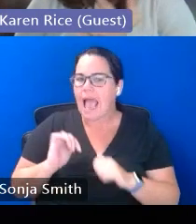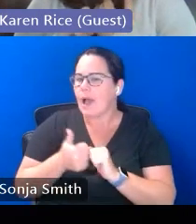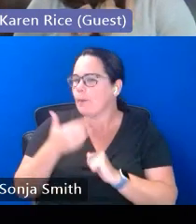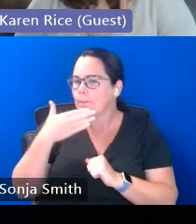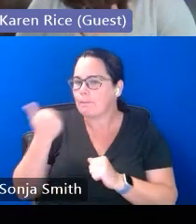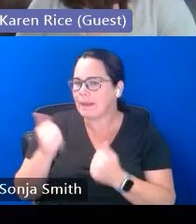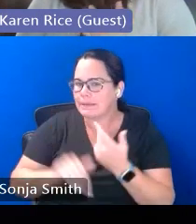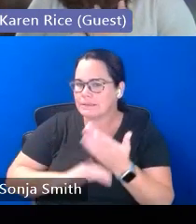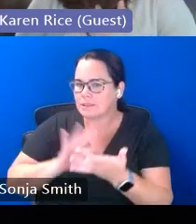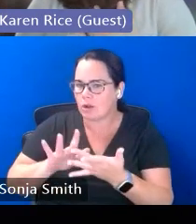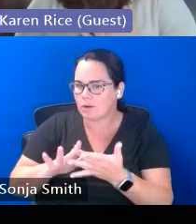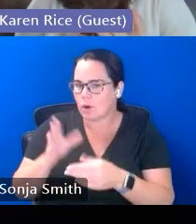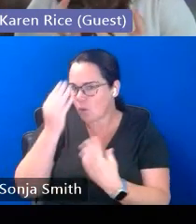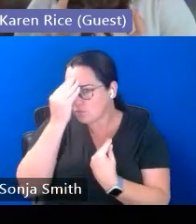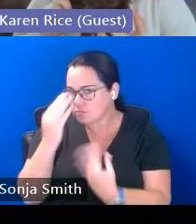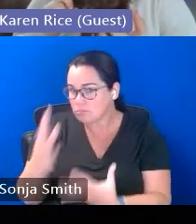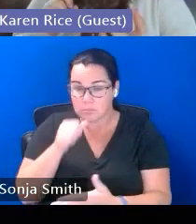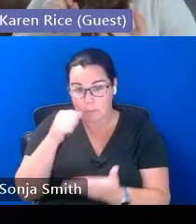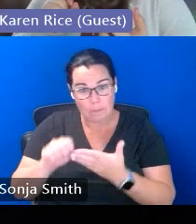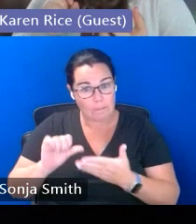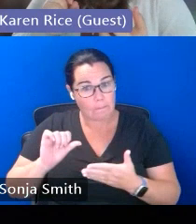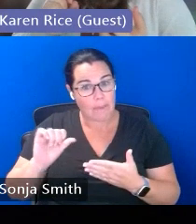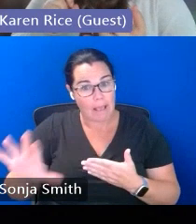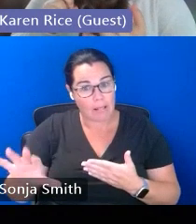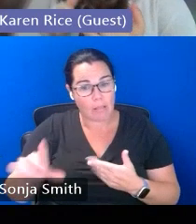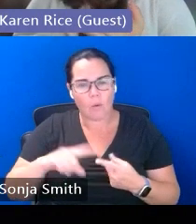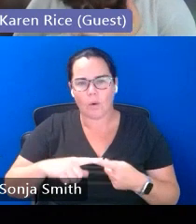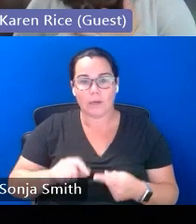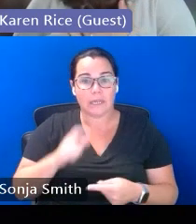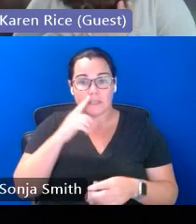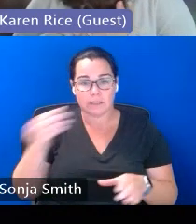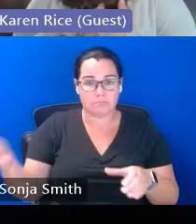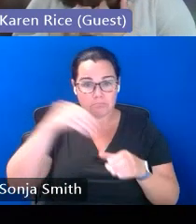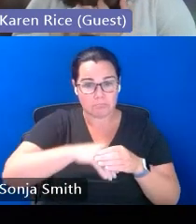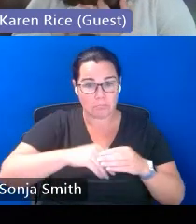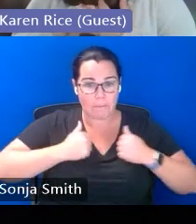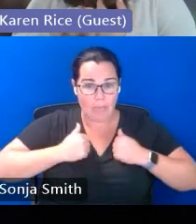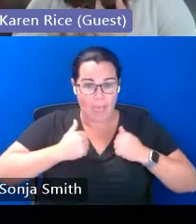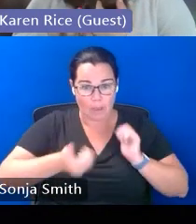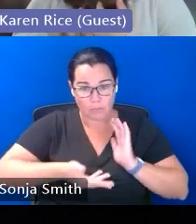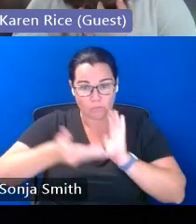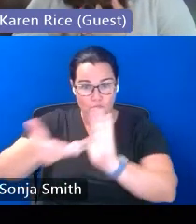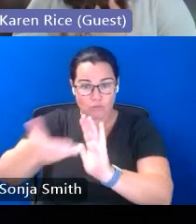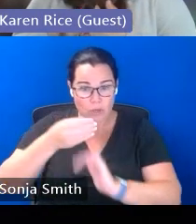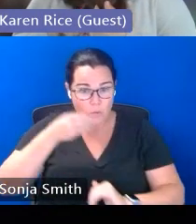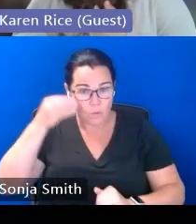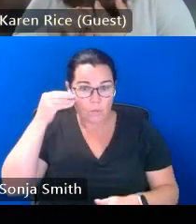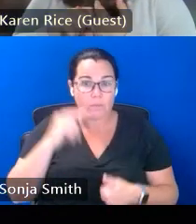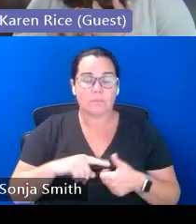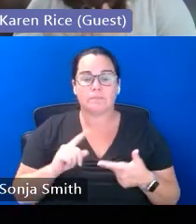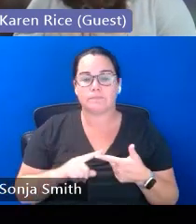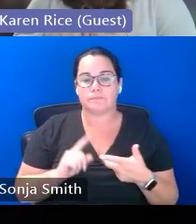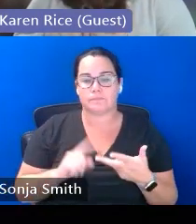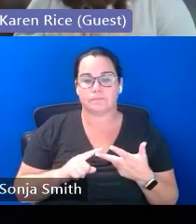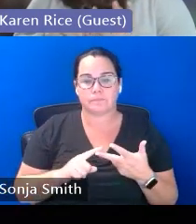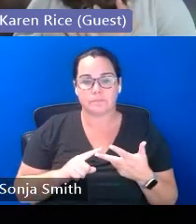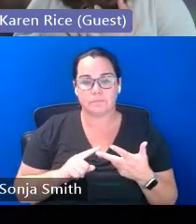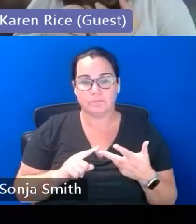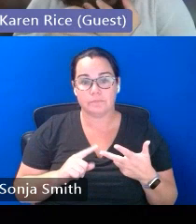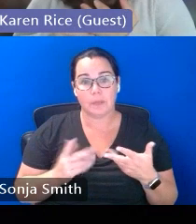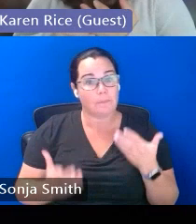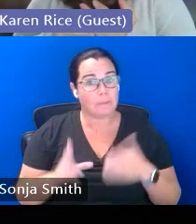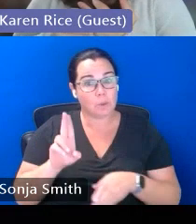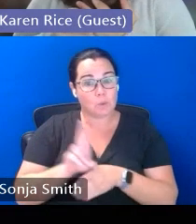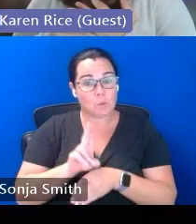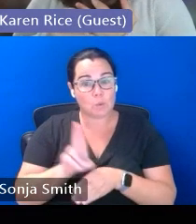is it sending it home in your student's backpack is it having things maybe using um using the school